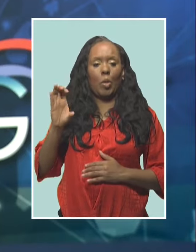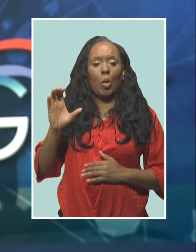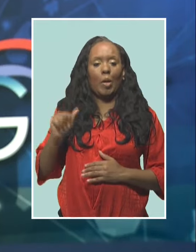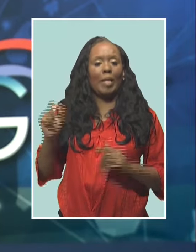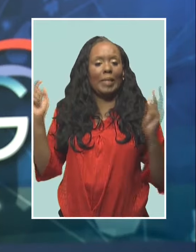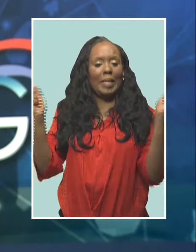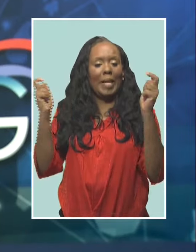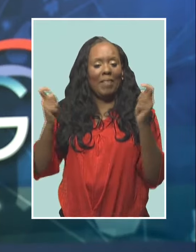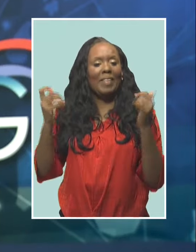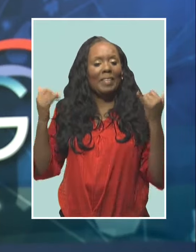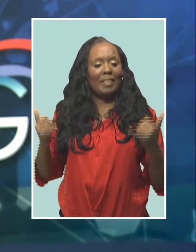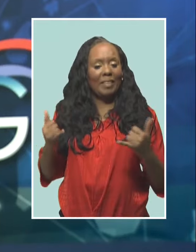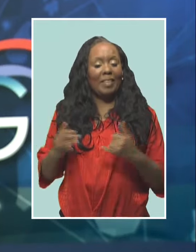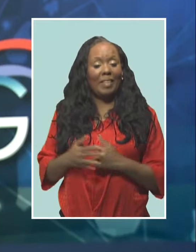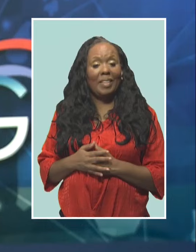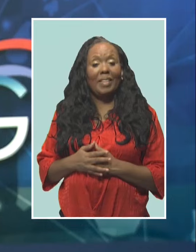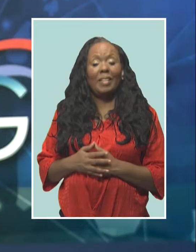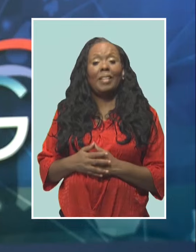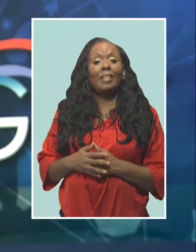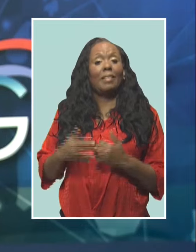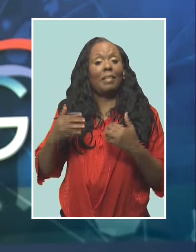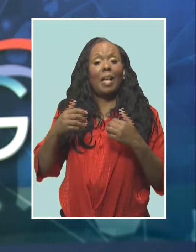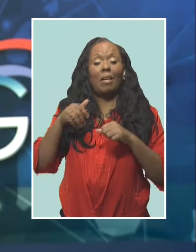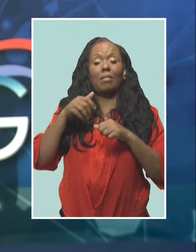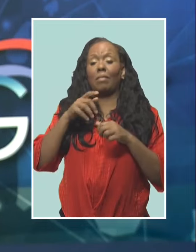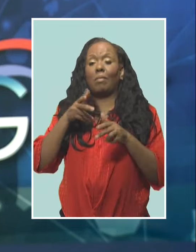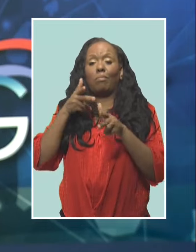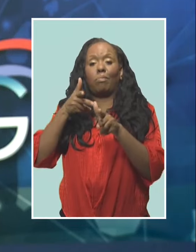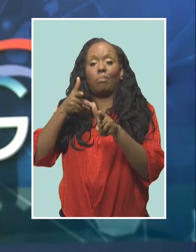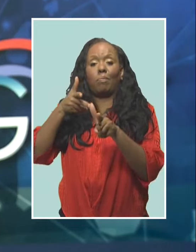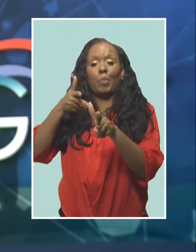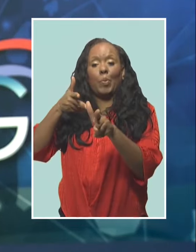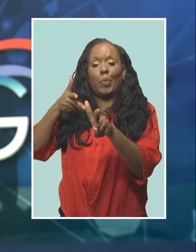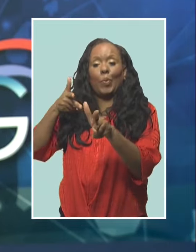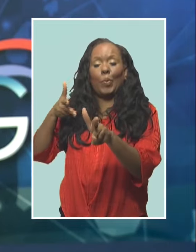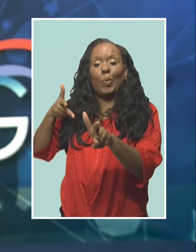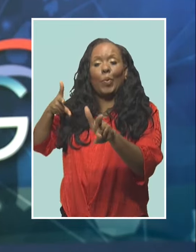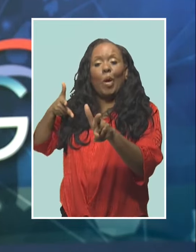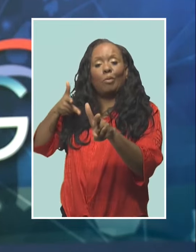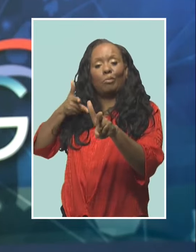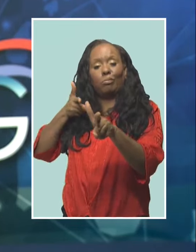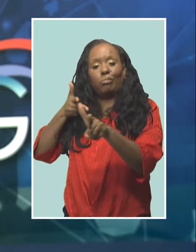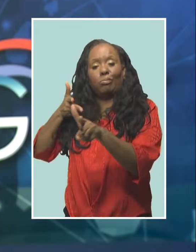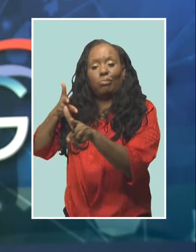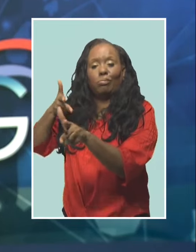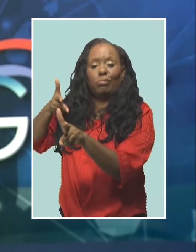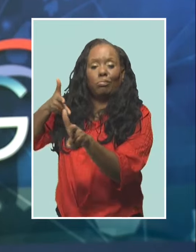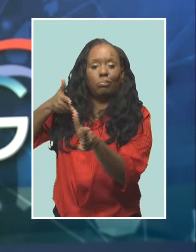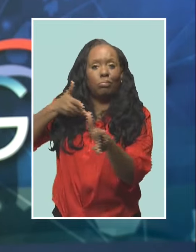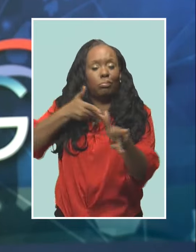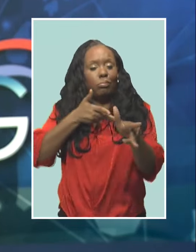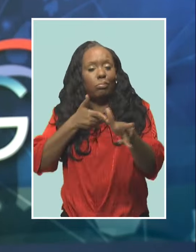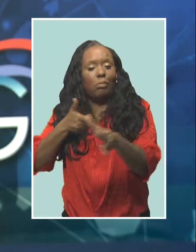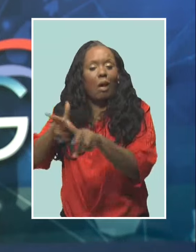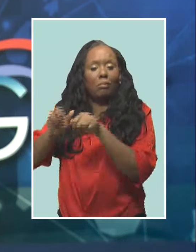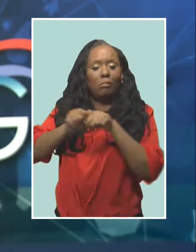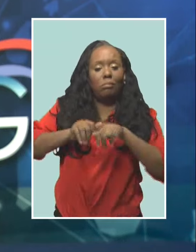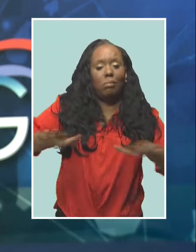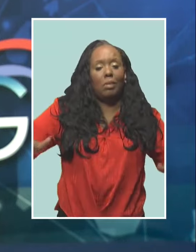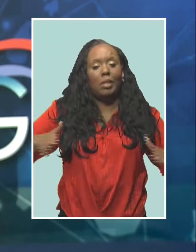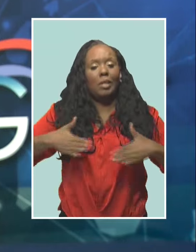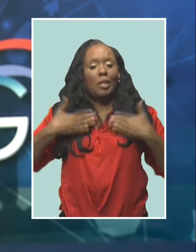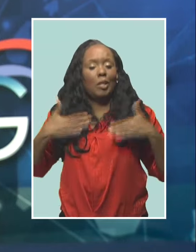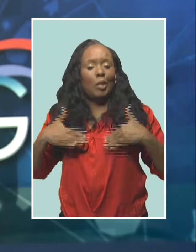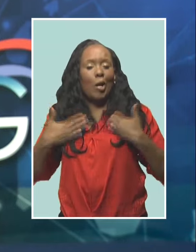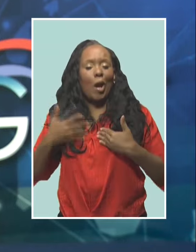cropover season. Moving off from the Warrens, the convoy of festivities traveled through several communities spreading joy. Rachelle Agard